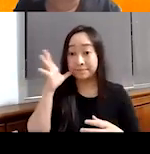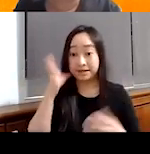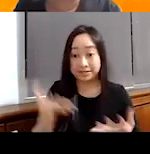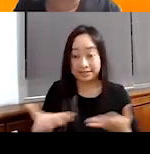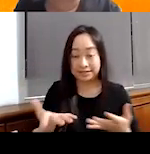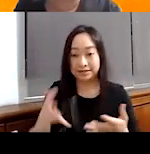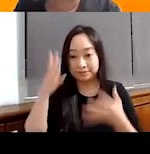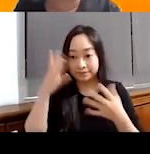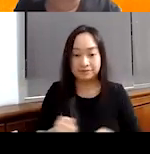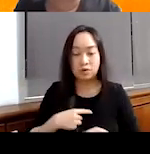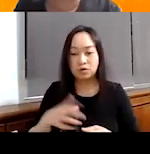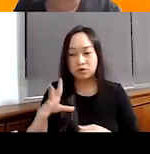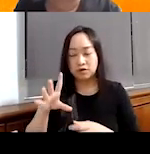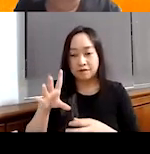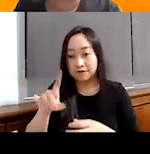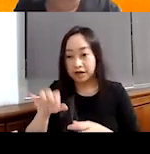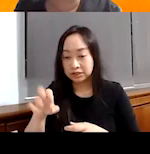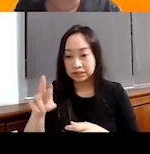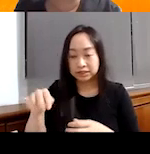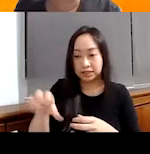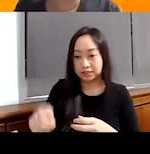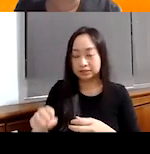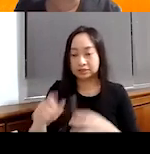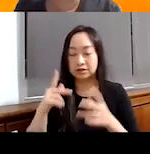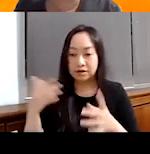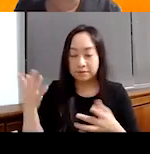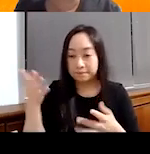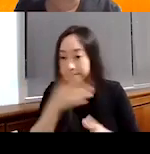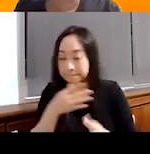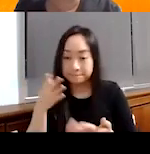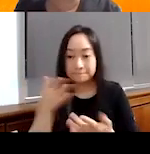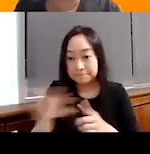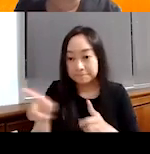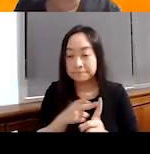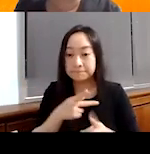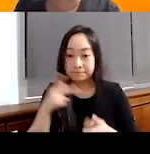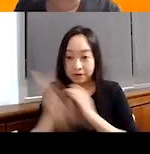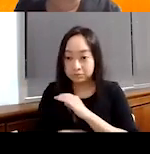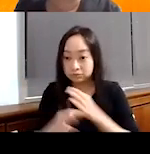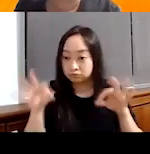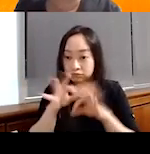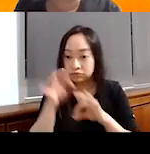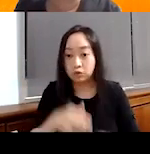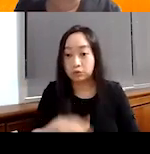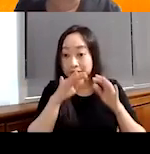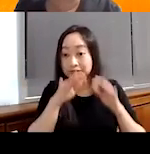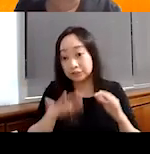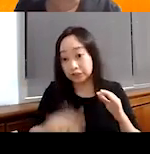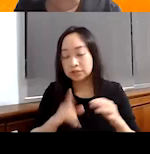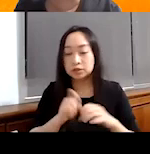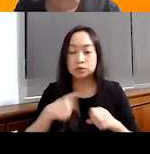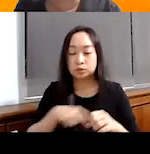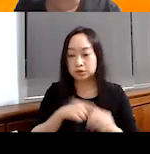like deprivation and violence and physical violence and physical punishment are necessary to bring up a child. And so we try to